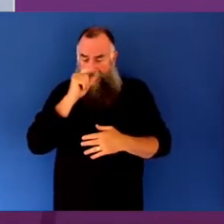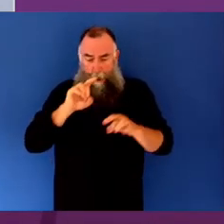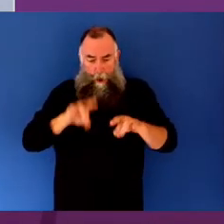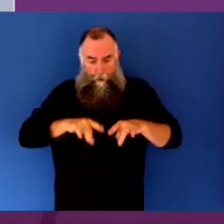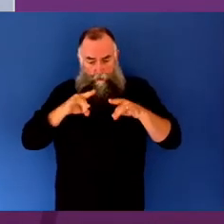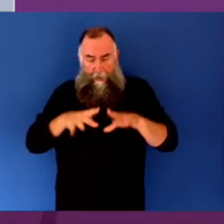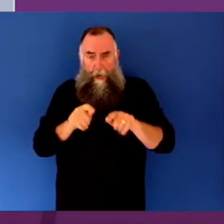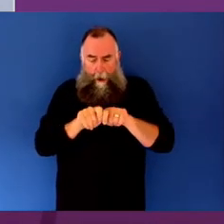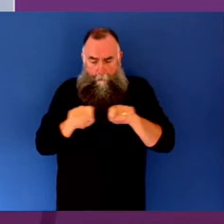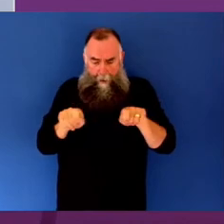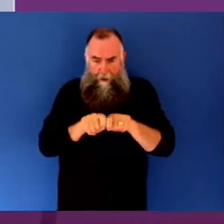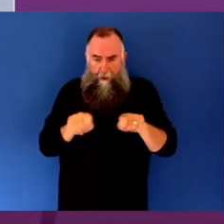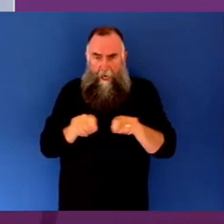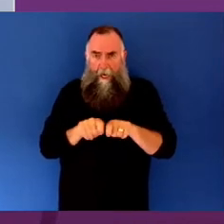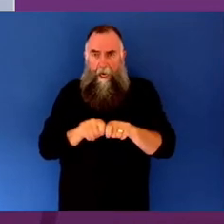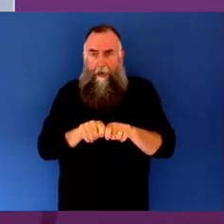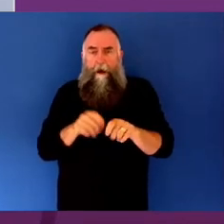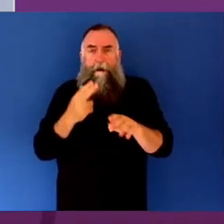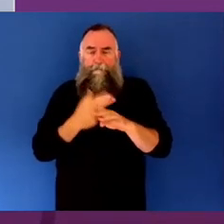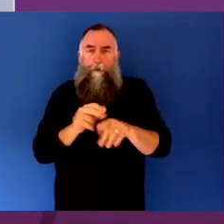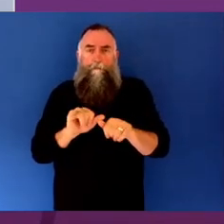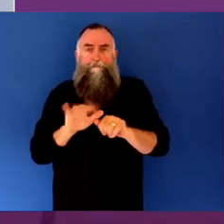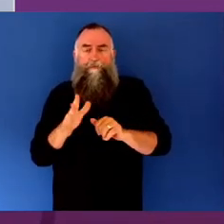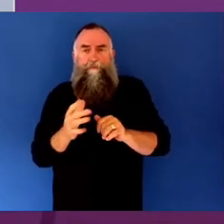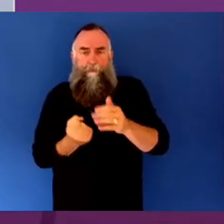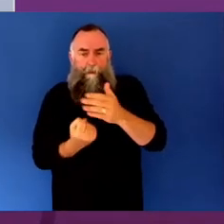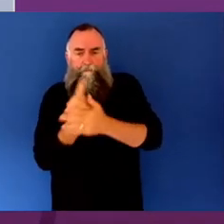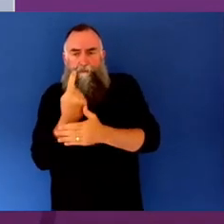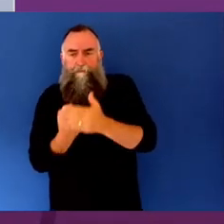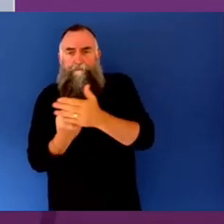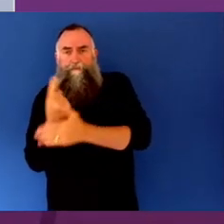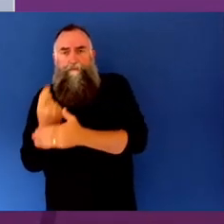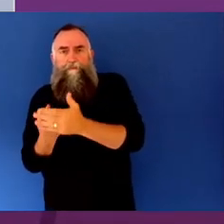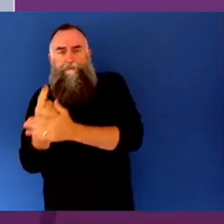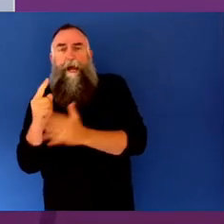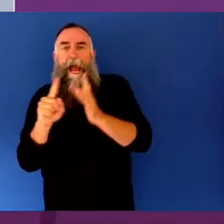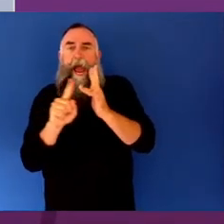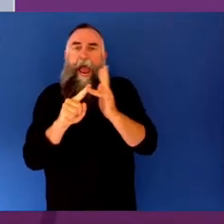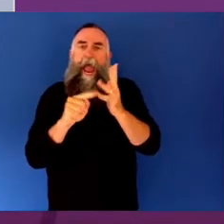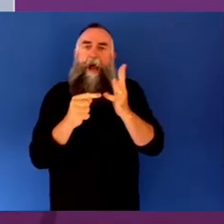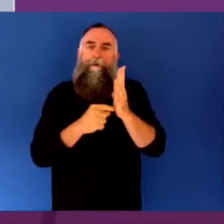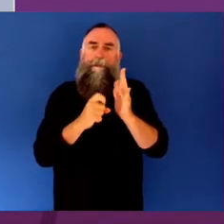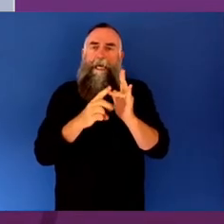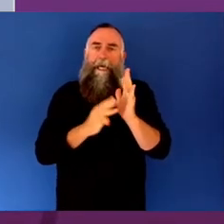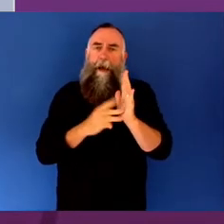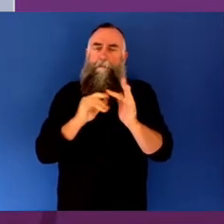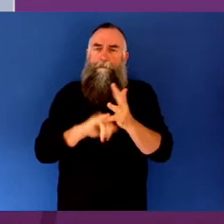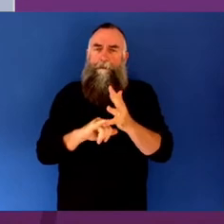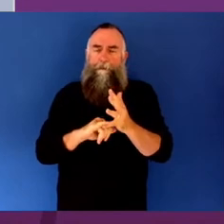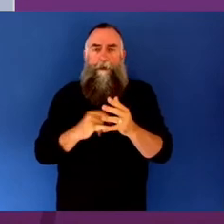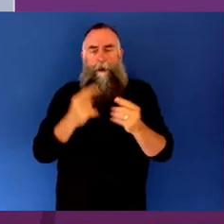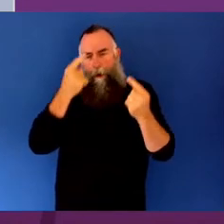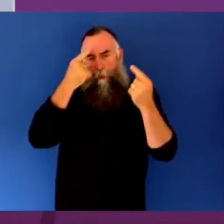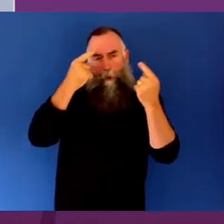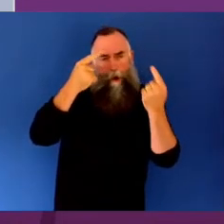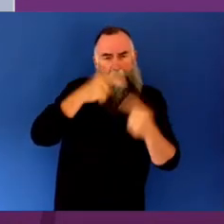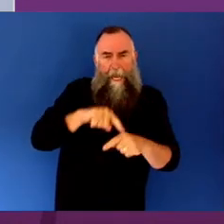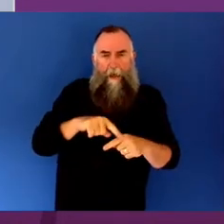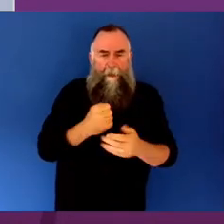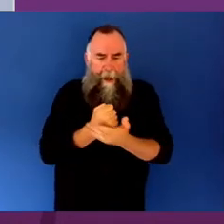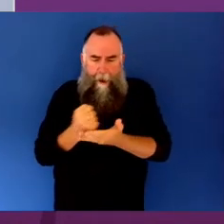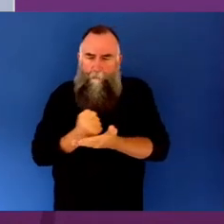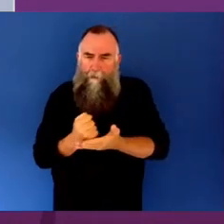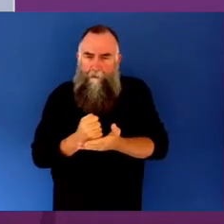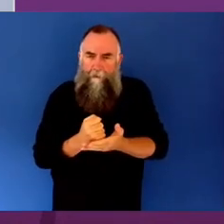to be fed back into a national performance scorecard and maybe start that, you know, in a place based approach